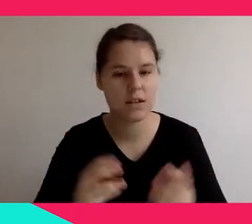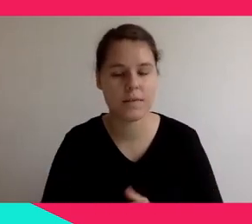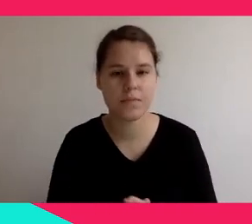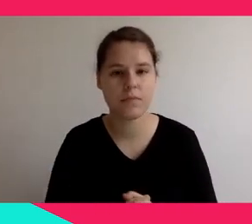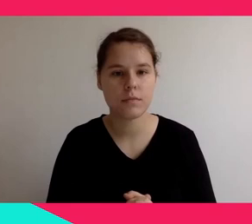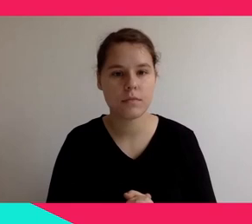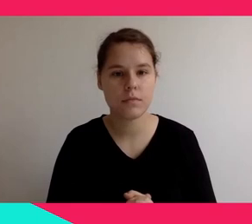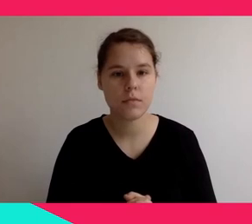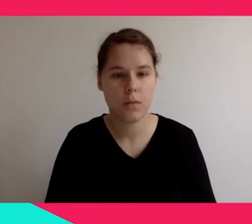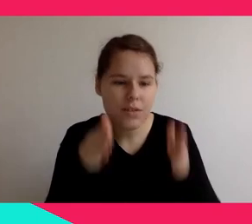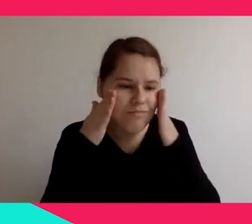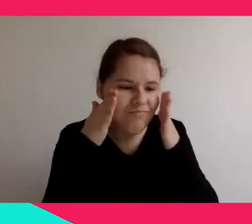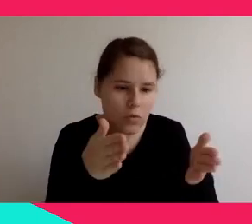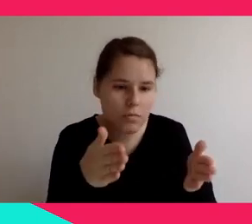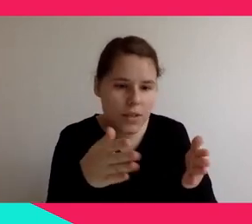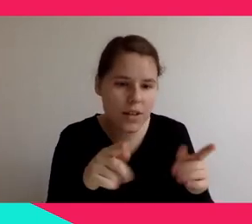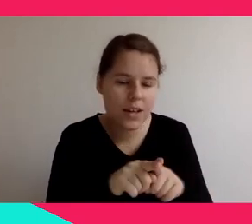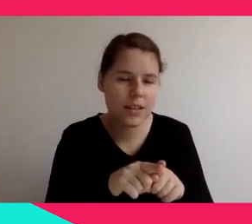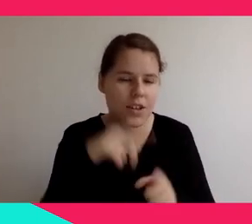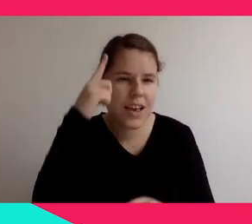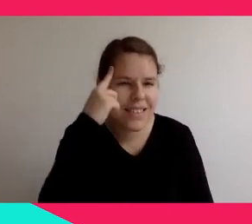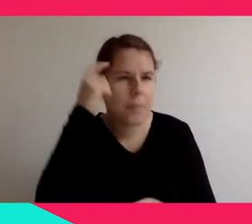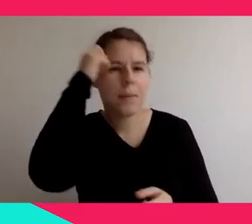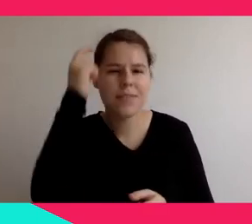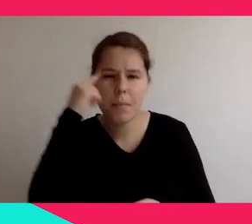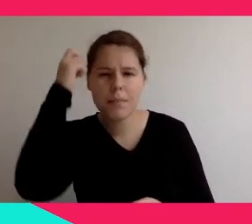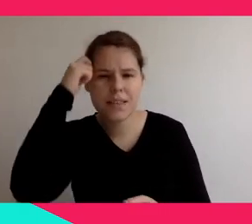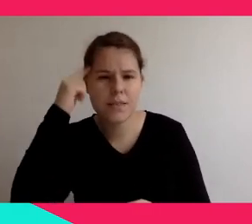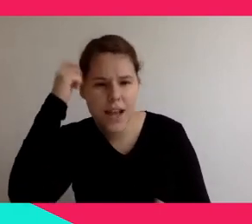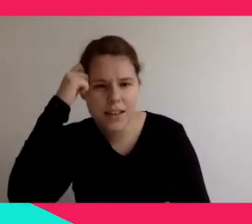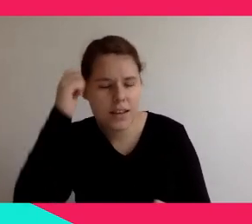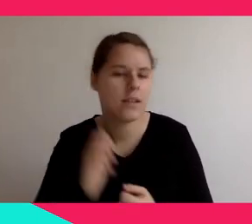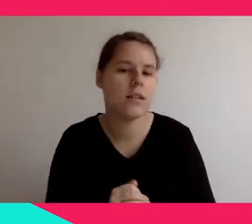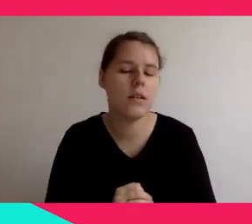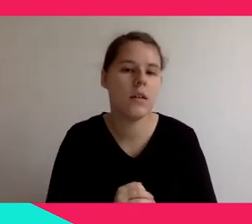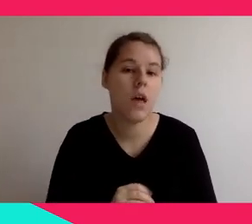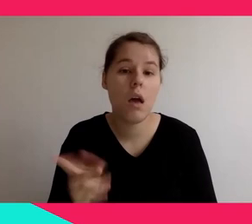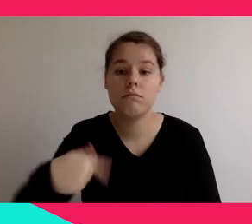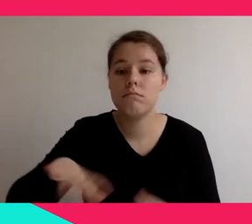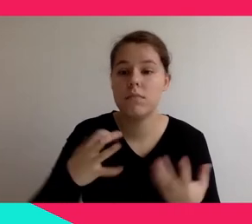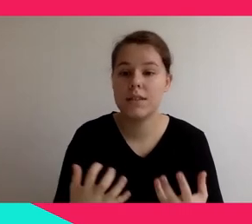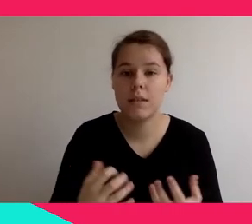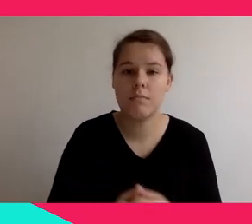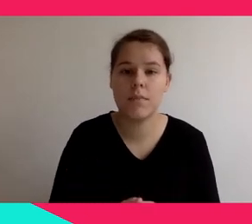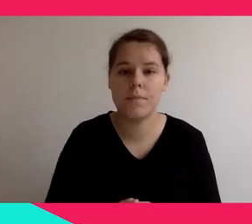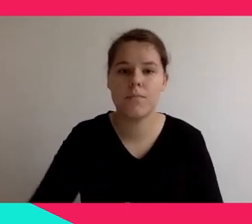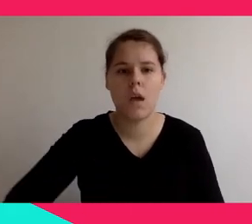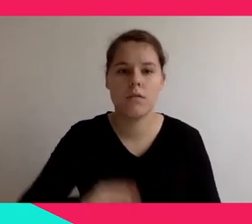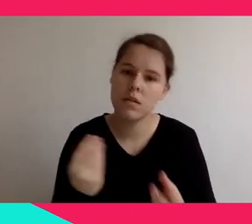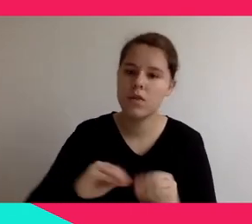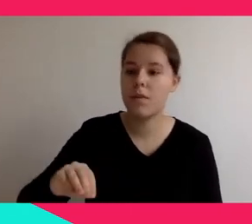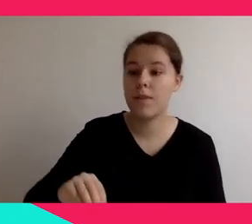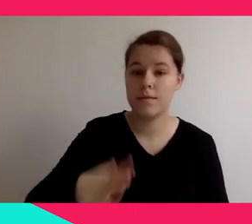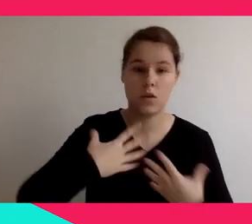Generally, a way to increase the level of satisfaction because when you commit to something, you